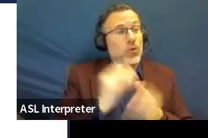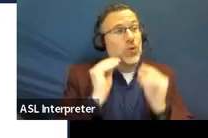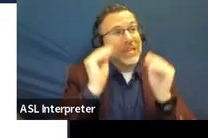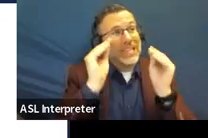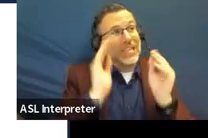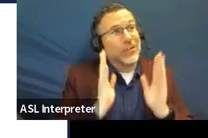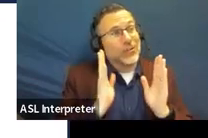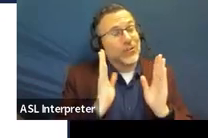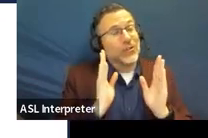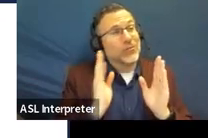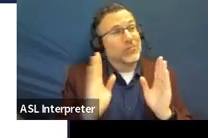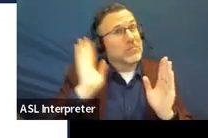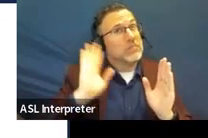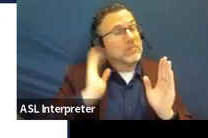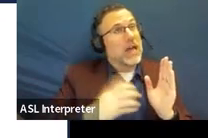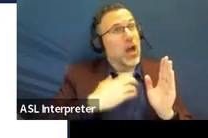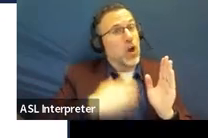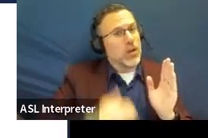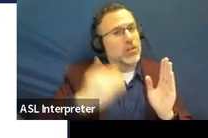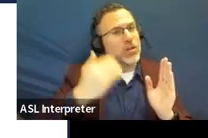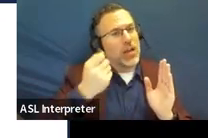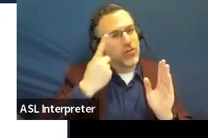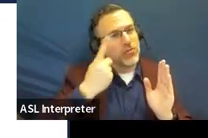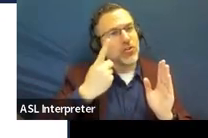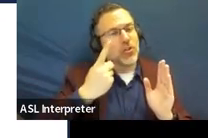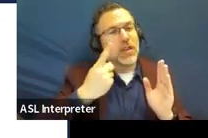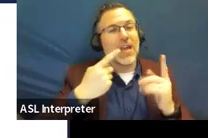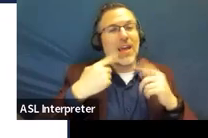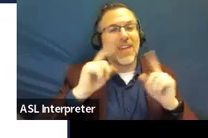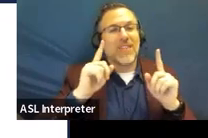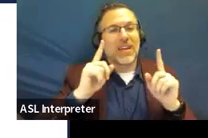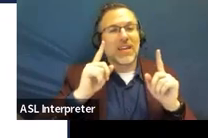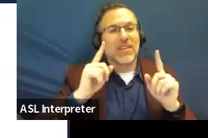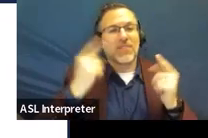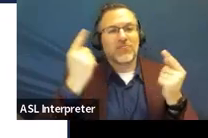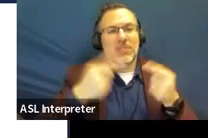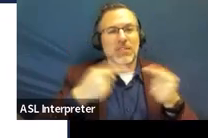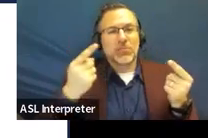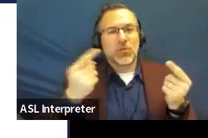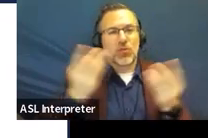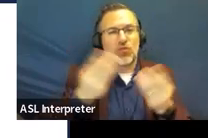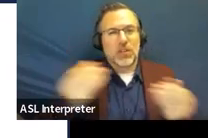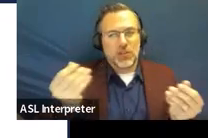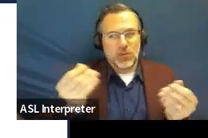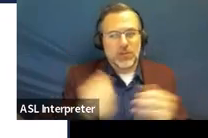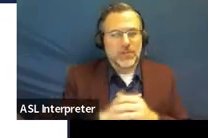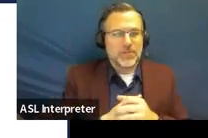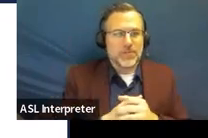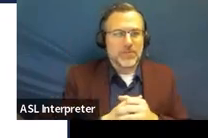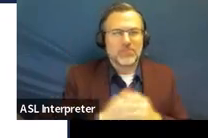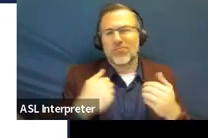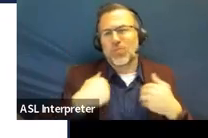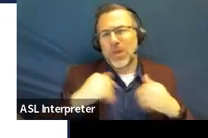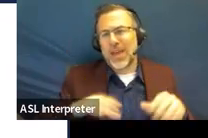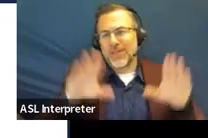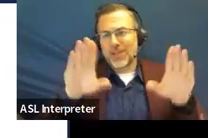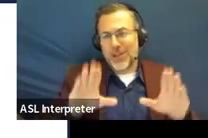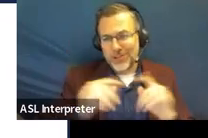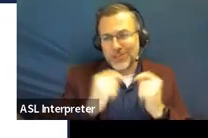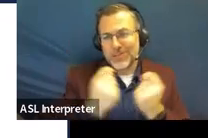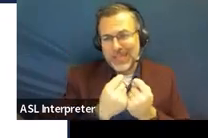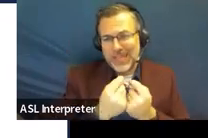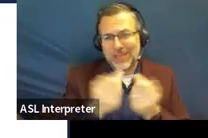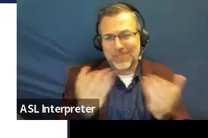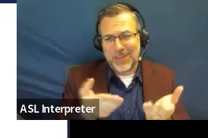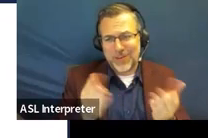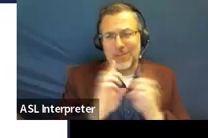into was the is the effective dispute resolution page. We have an awesome team in the department. And some